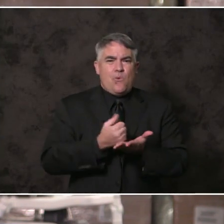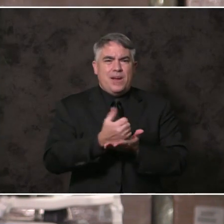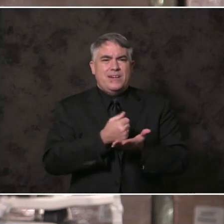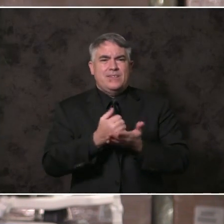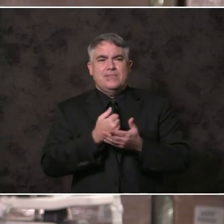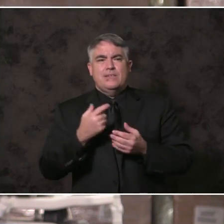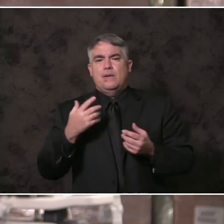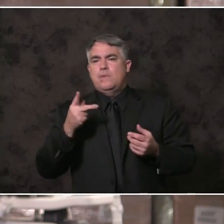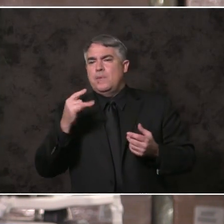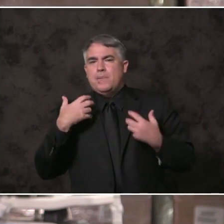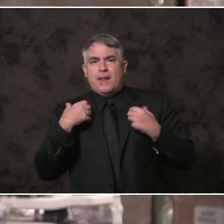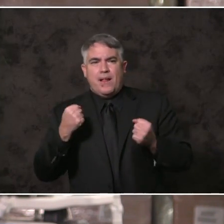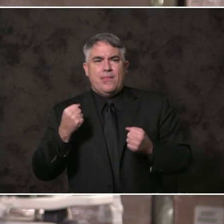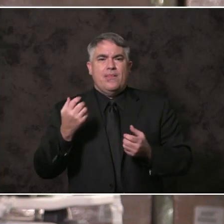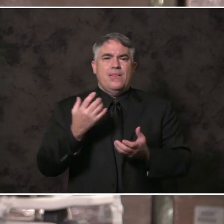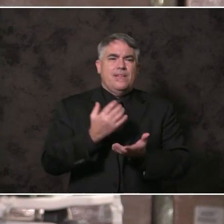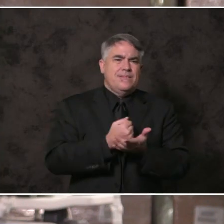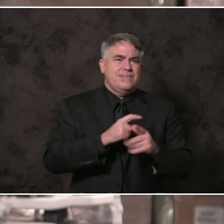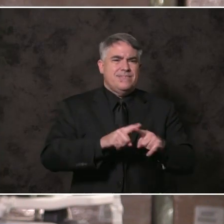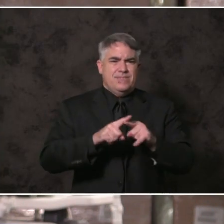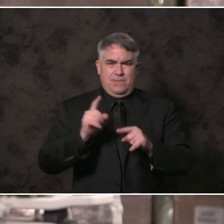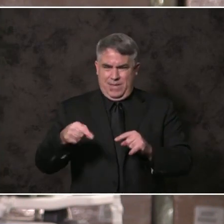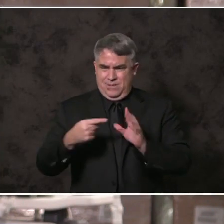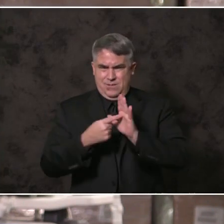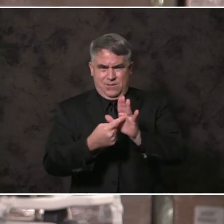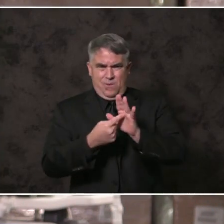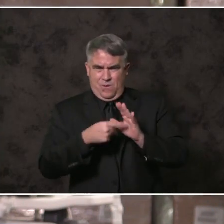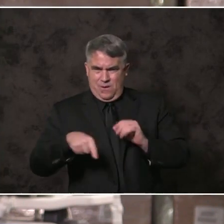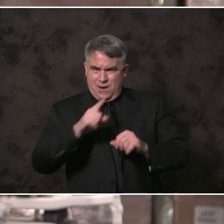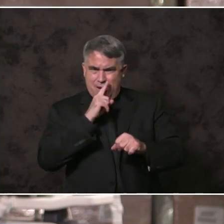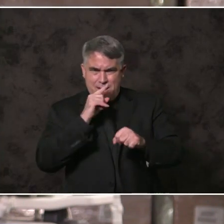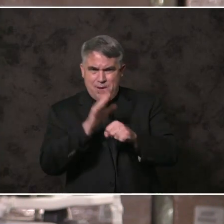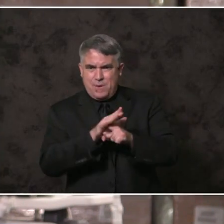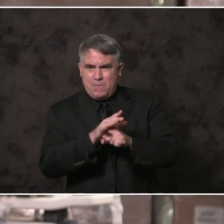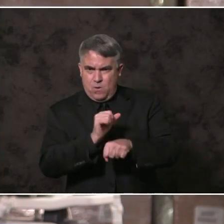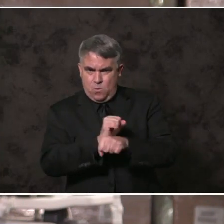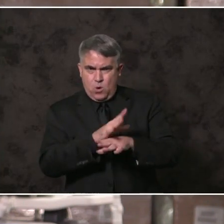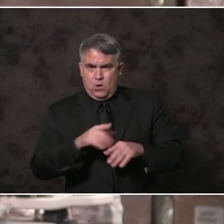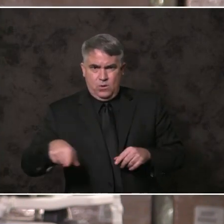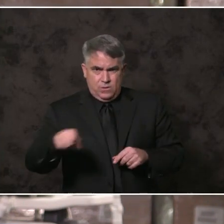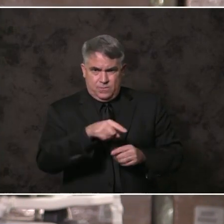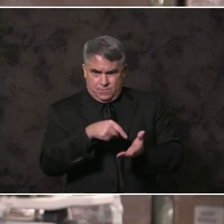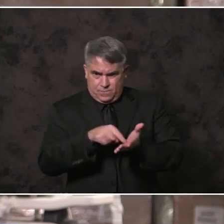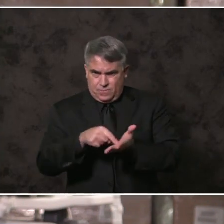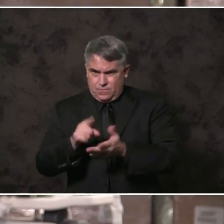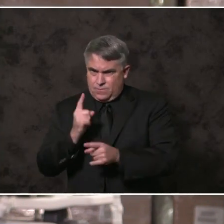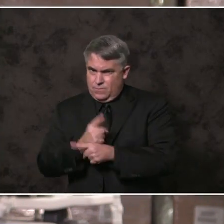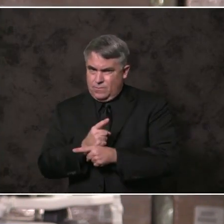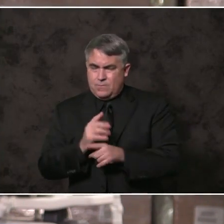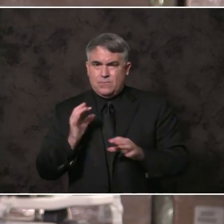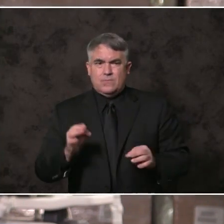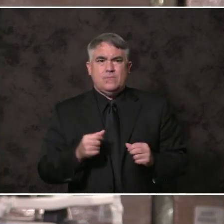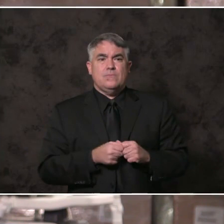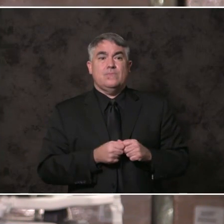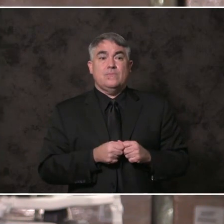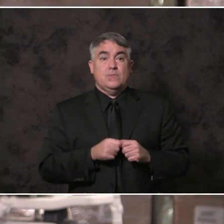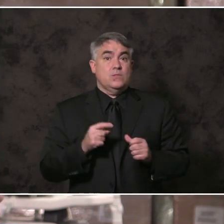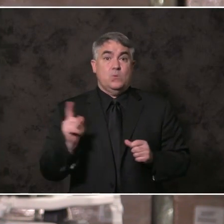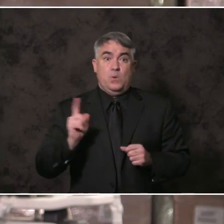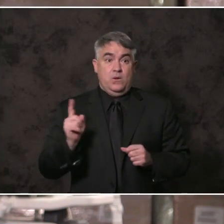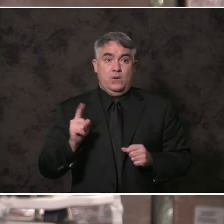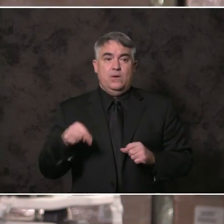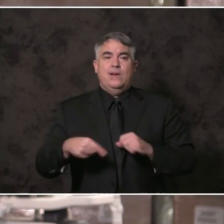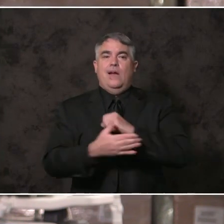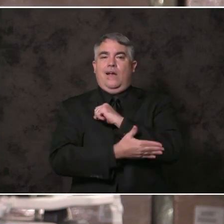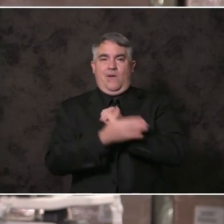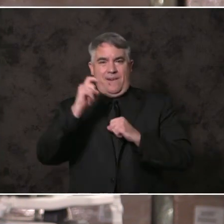demonstrate a commitment to the worker who held our communities together in this tough time. And this starts with our county government coming in line